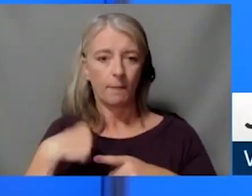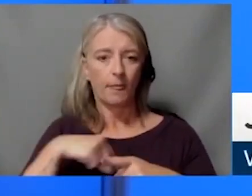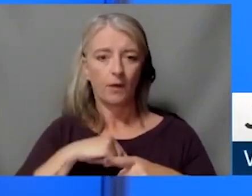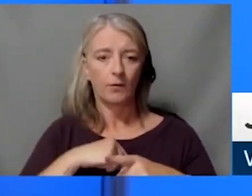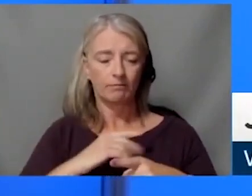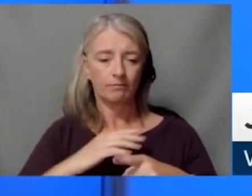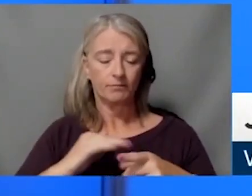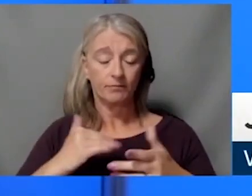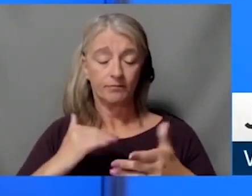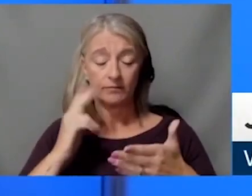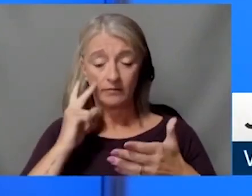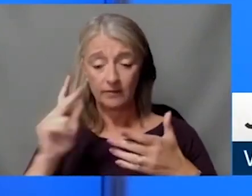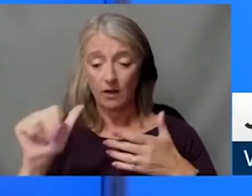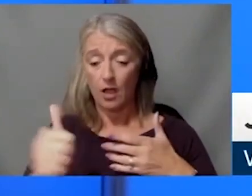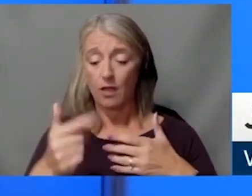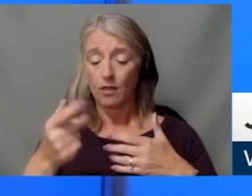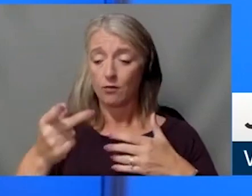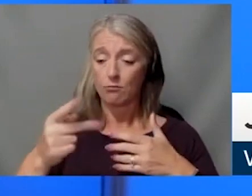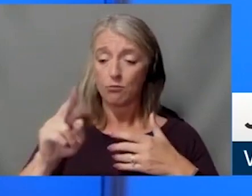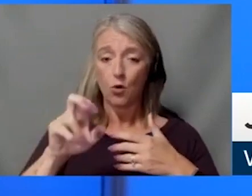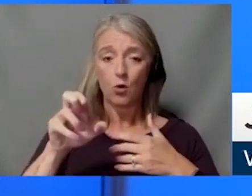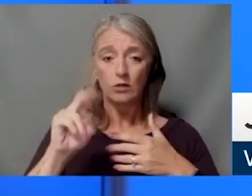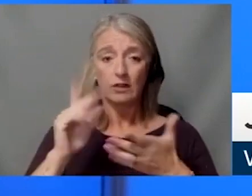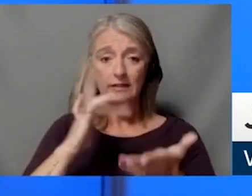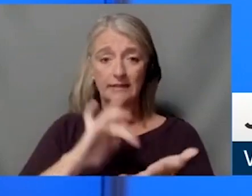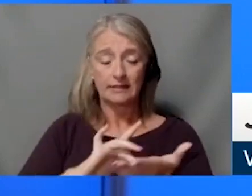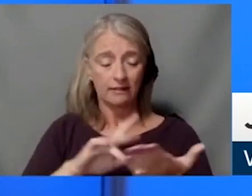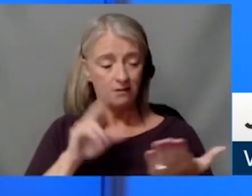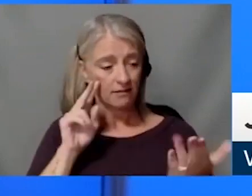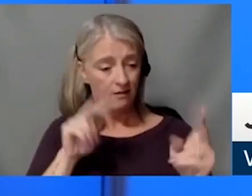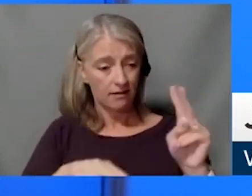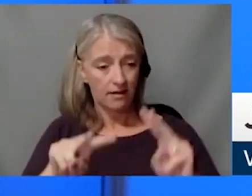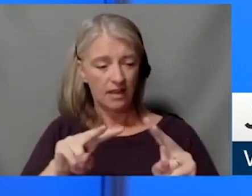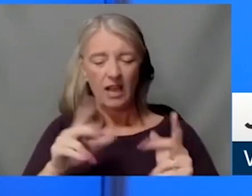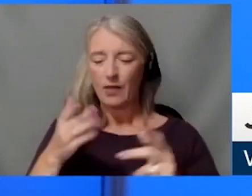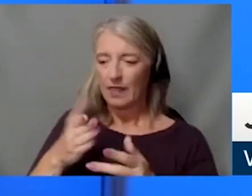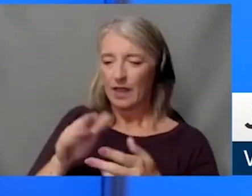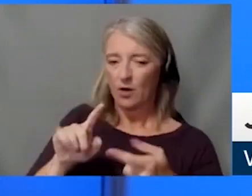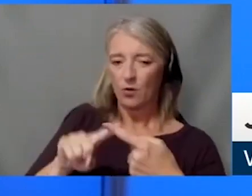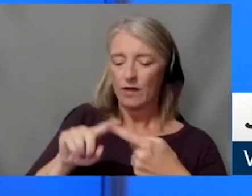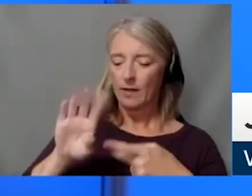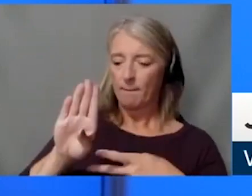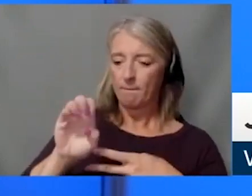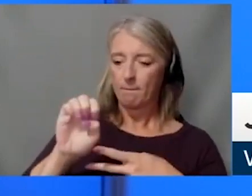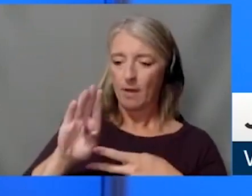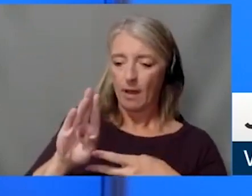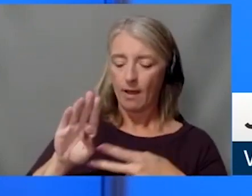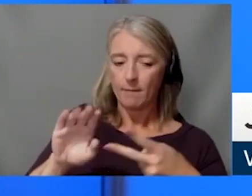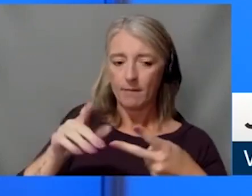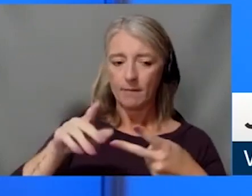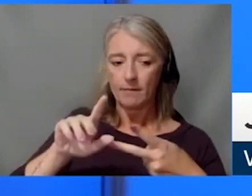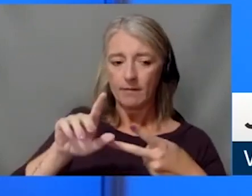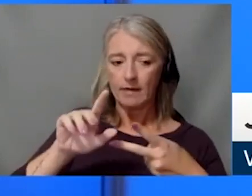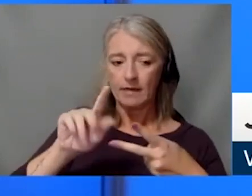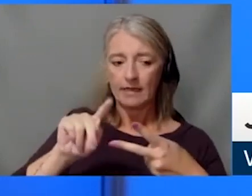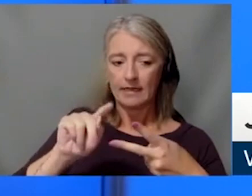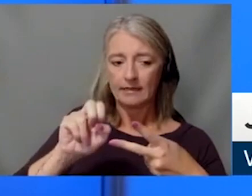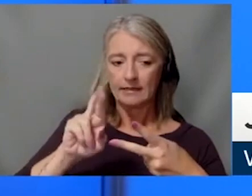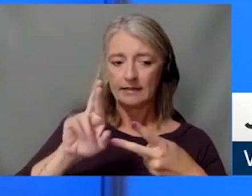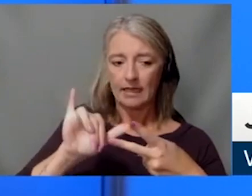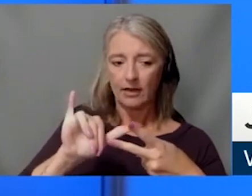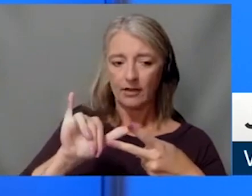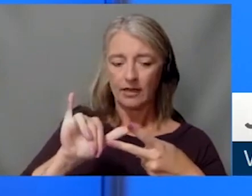I remember very specifically, I was here with Bob Page and Tammy Peterman. And at that center, we saw, I believe, about a four or five year old